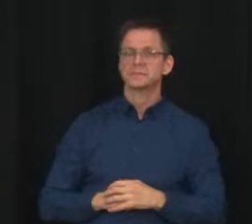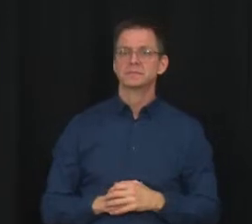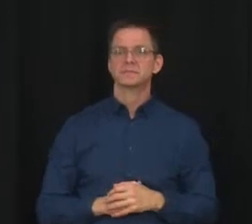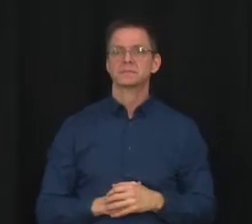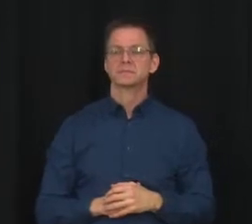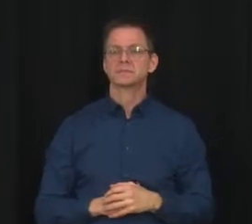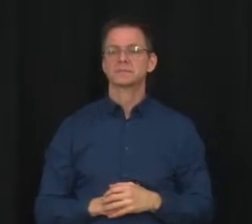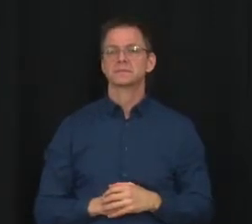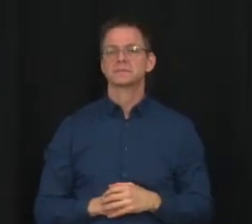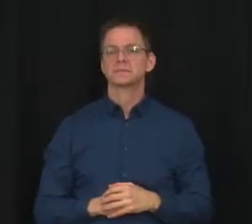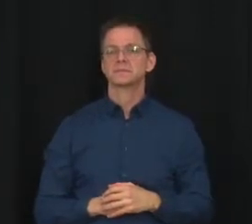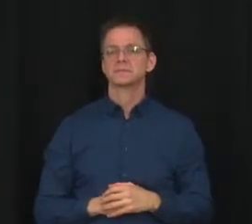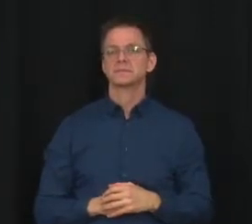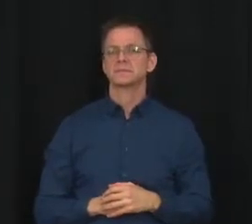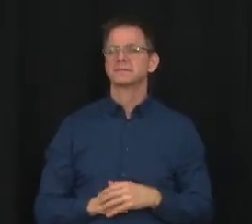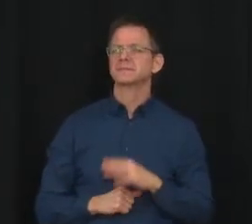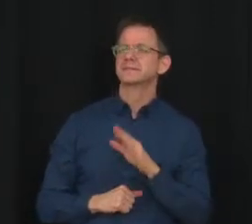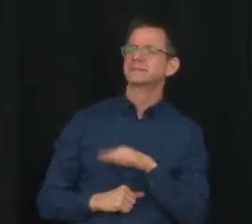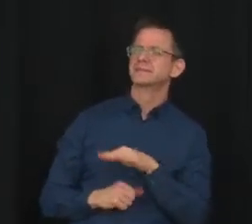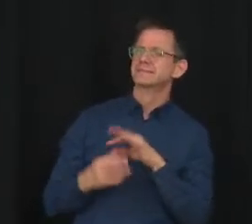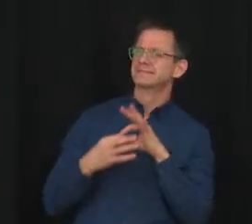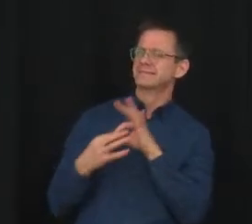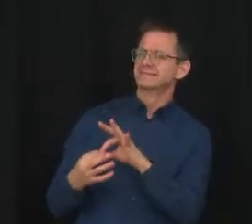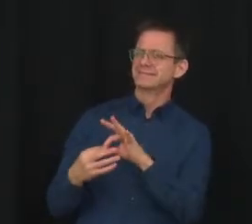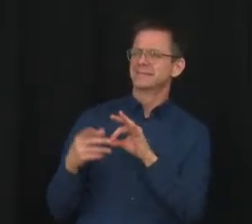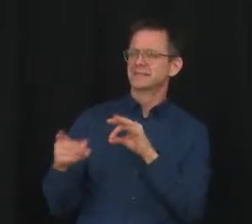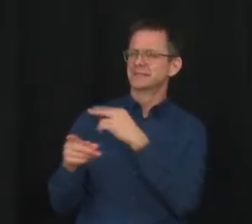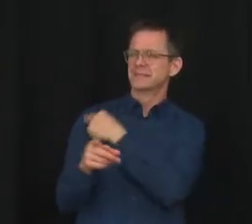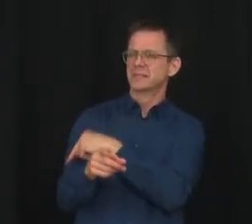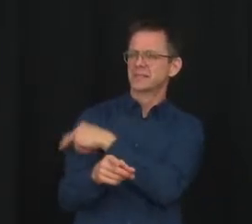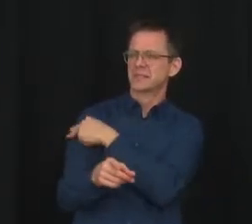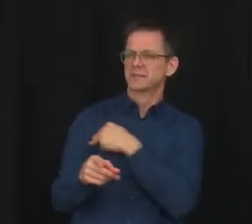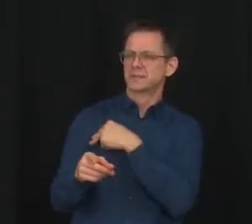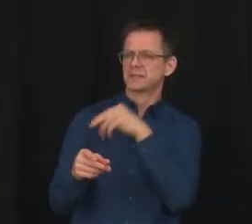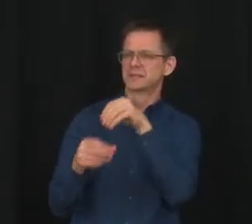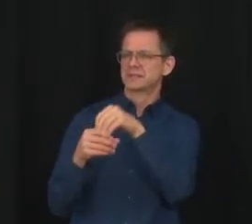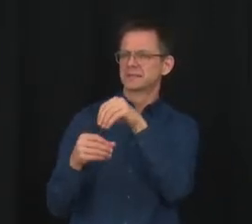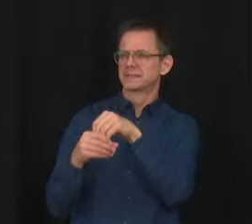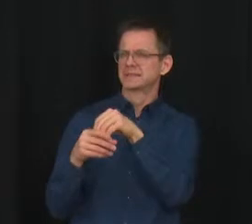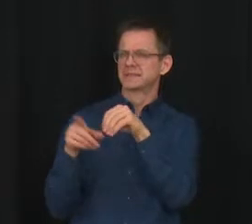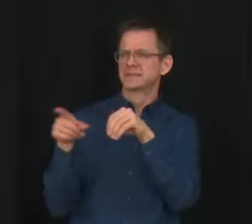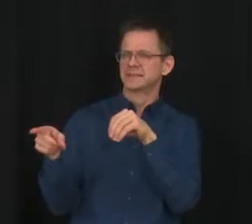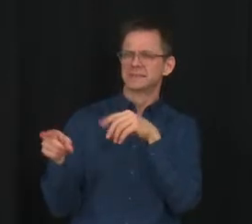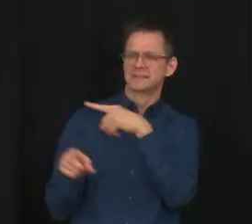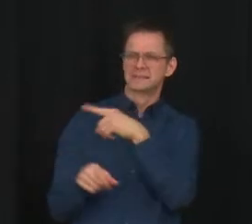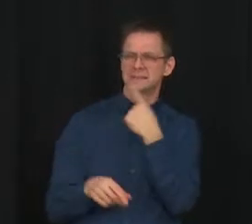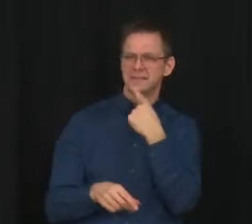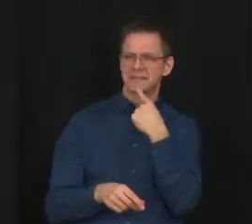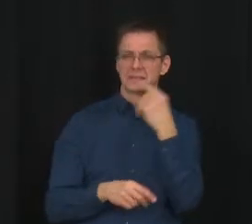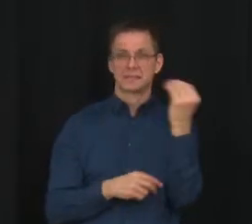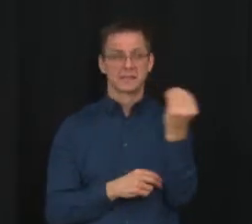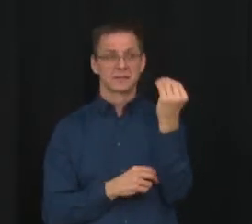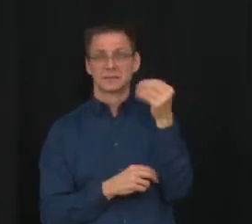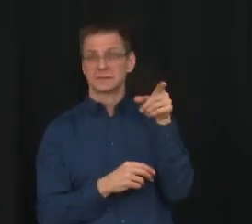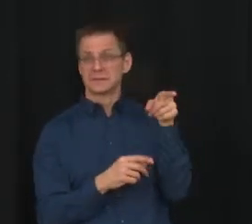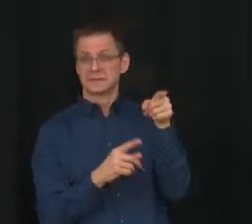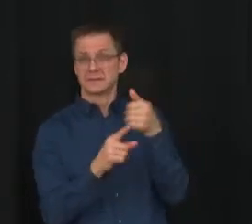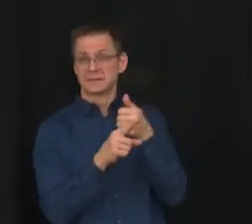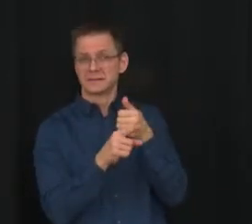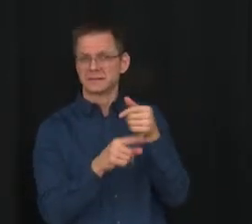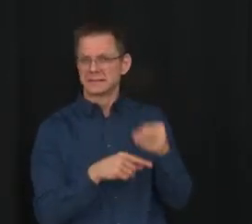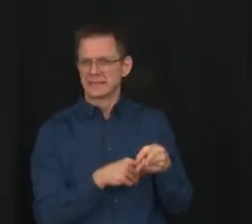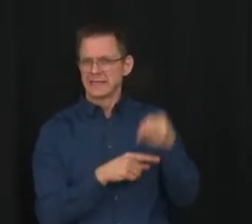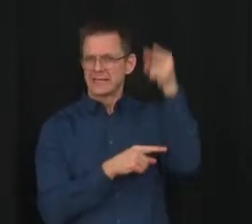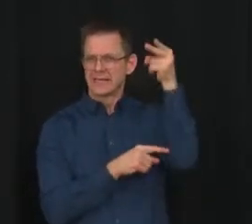So just on the hospitalizations part. So as you did point out, Ontario does have a significantly higher number of